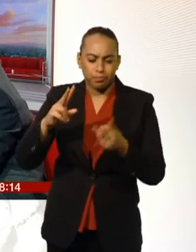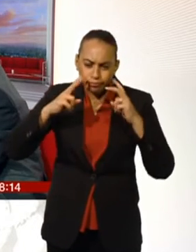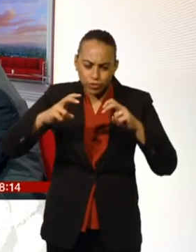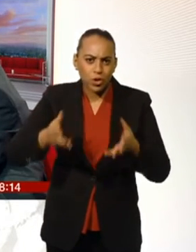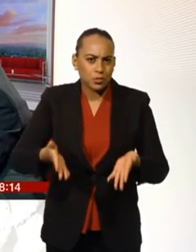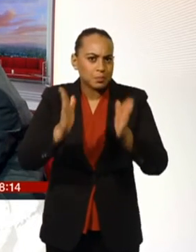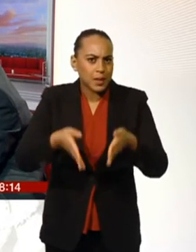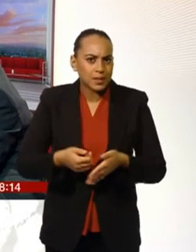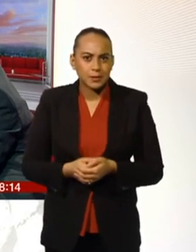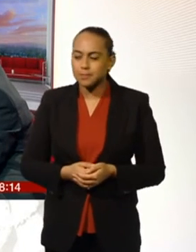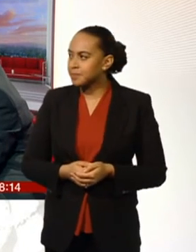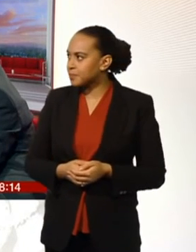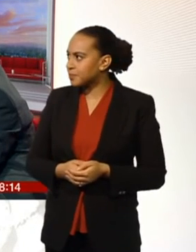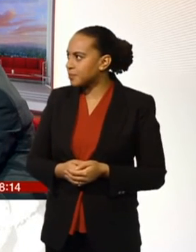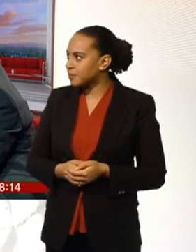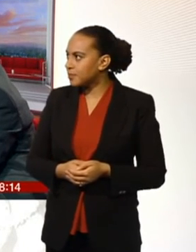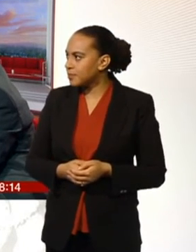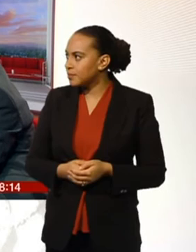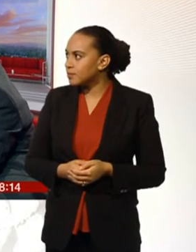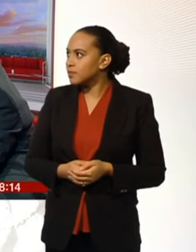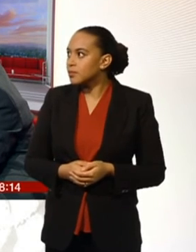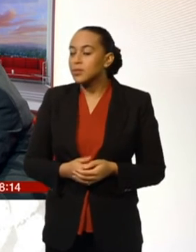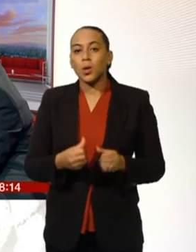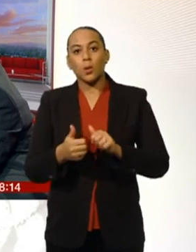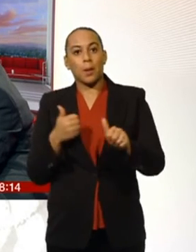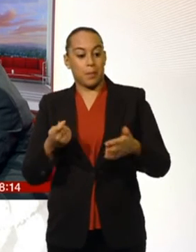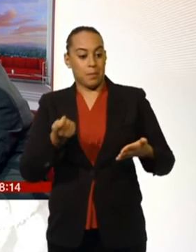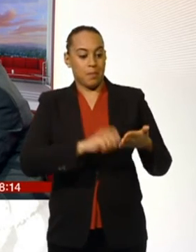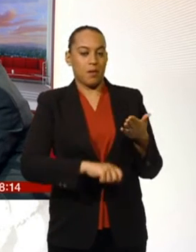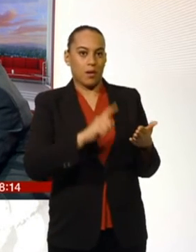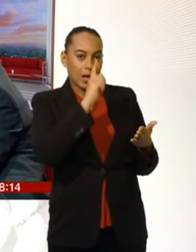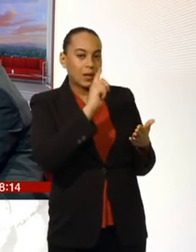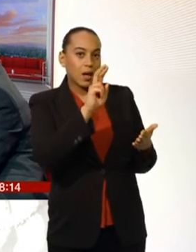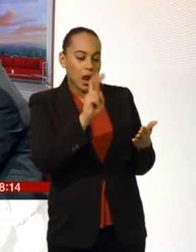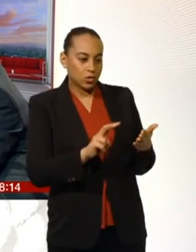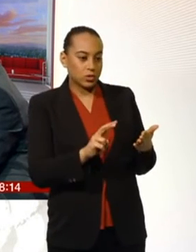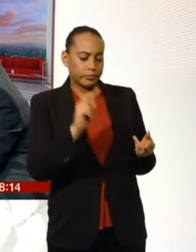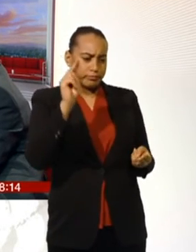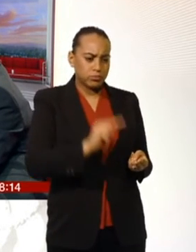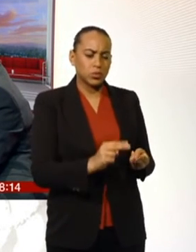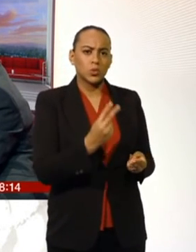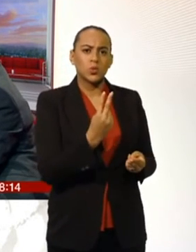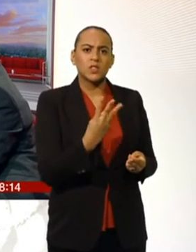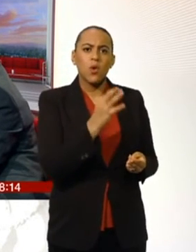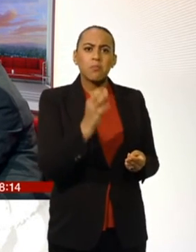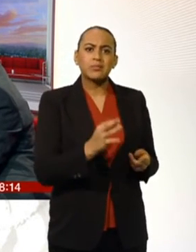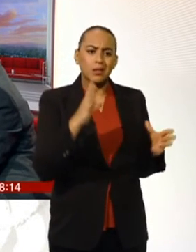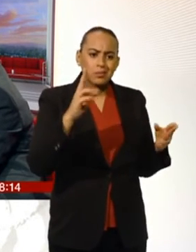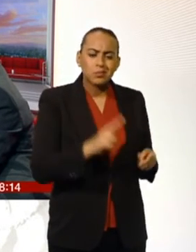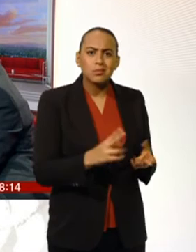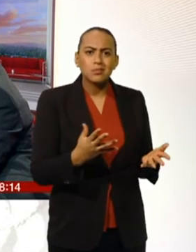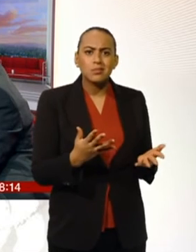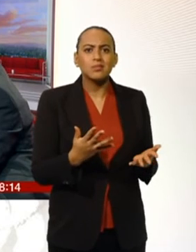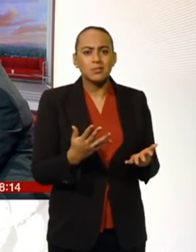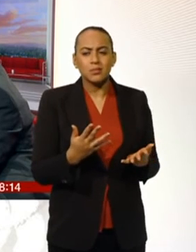prices for gas fell 34% in 2015. Looking at one of the major suppliers in August of last